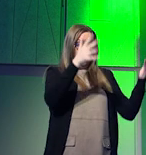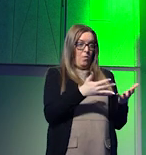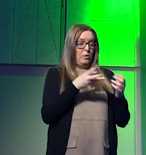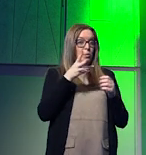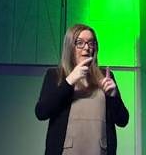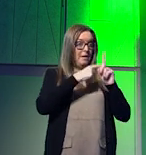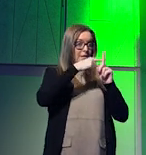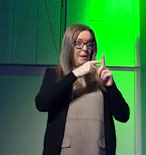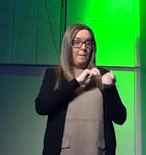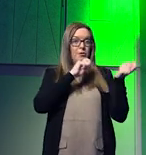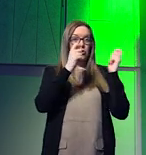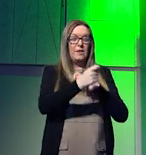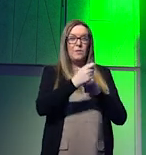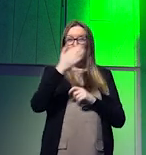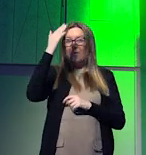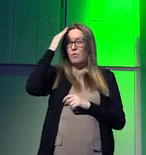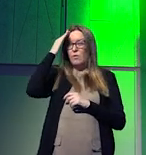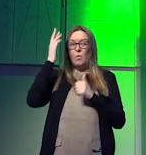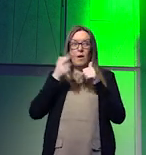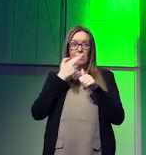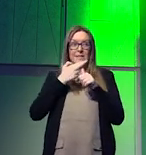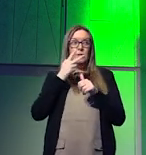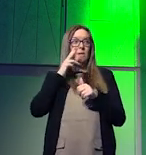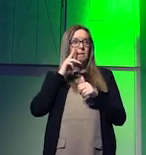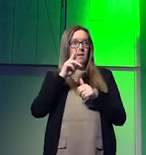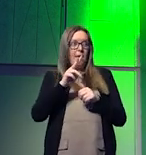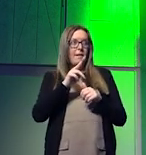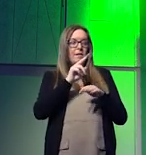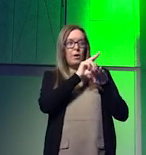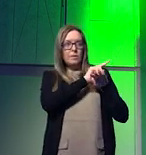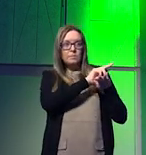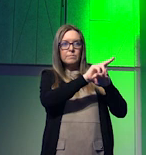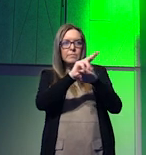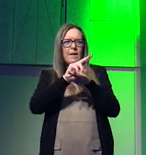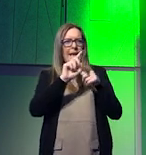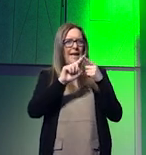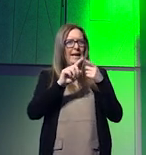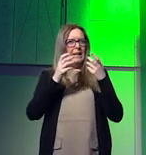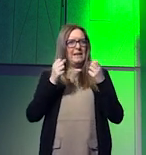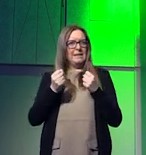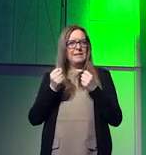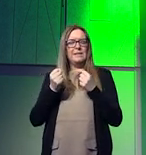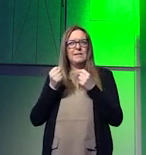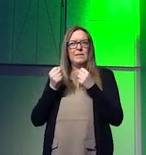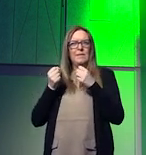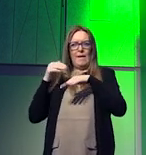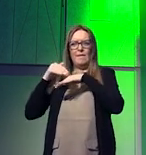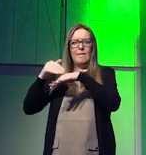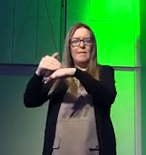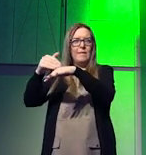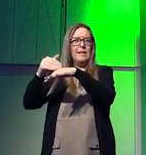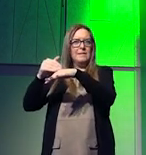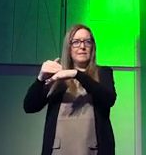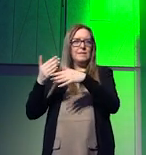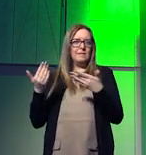we're starting to observe it and this has repercussions particularly regarding the tipping point theory which